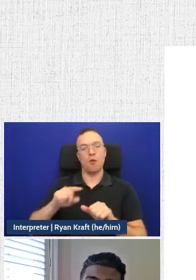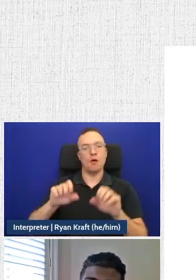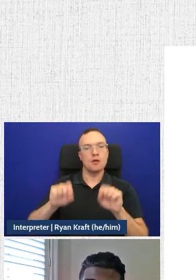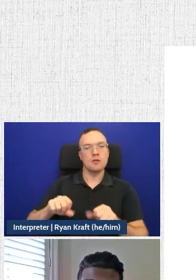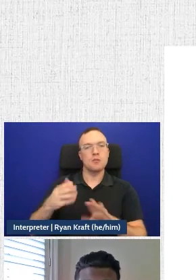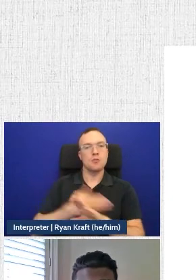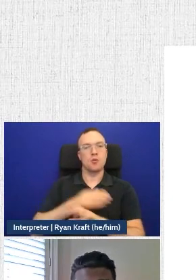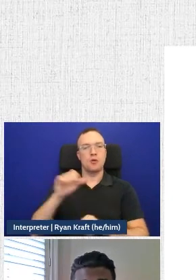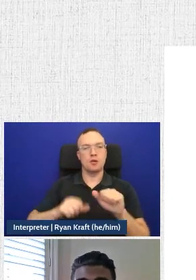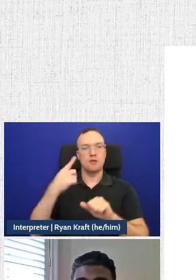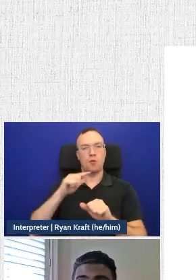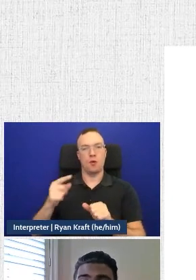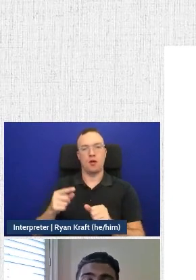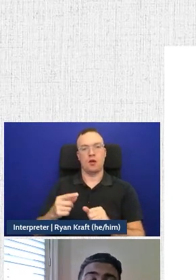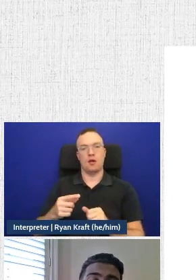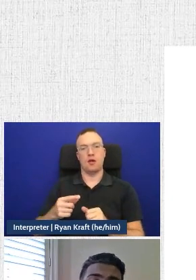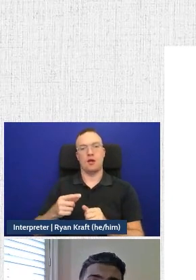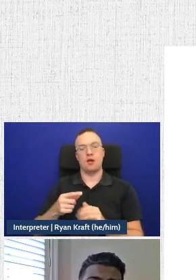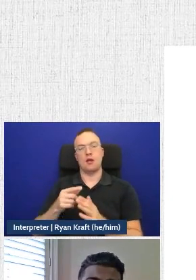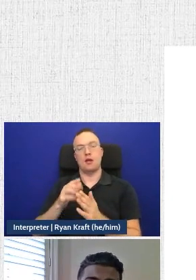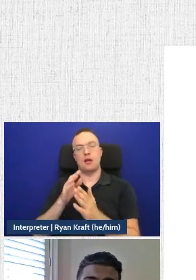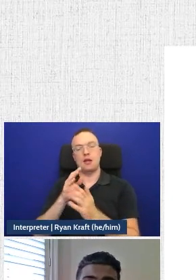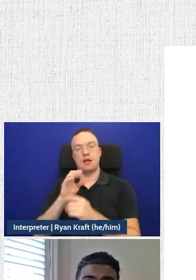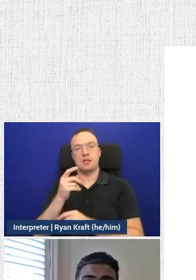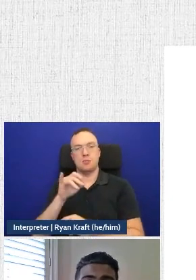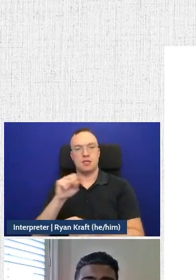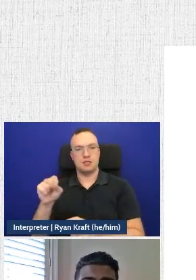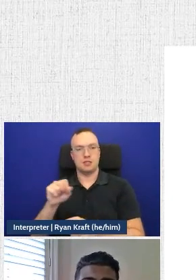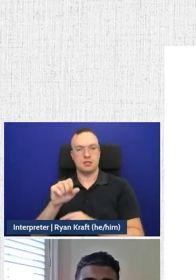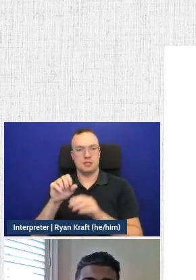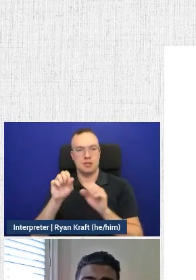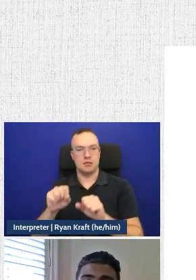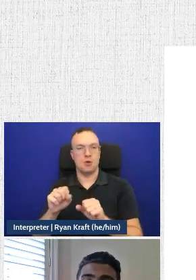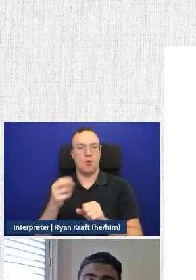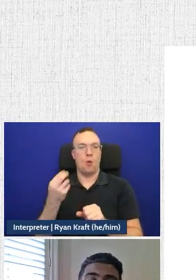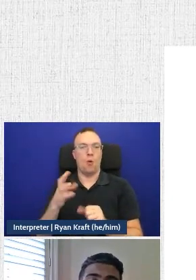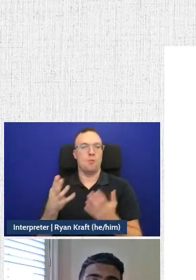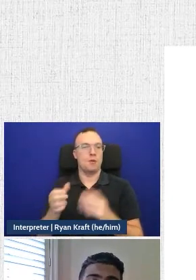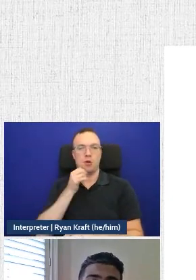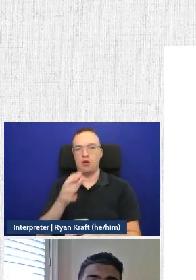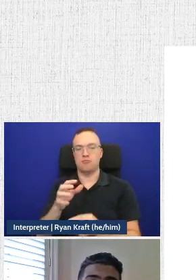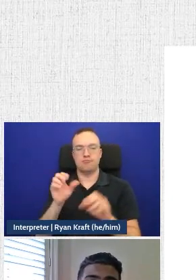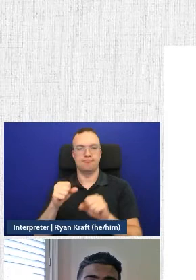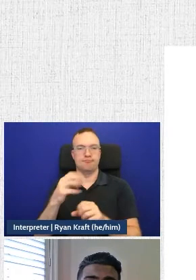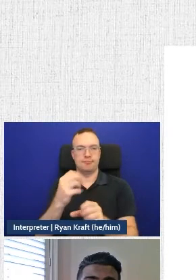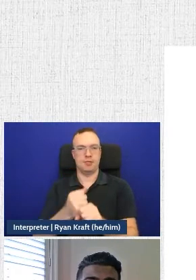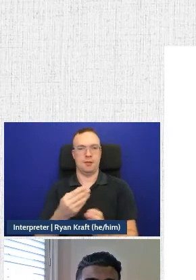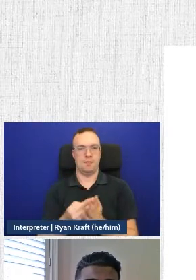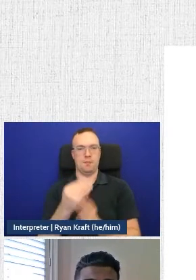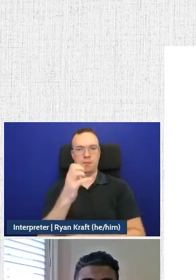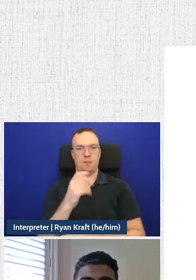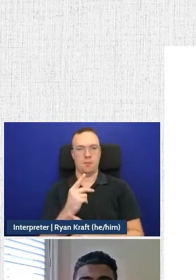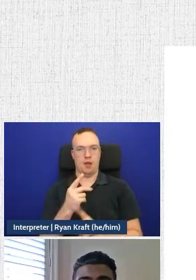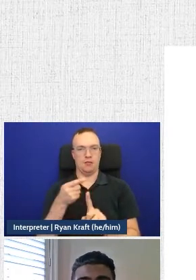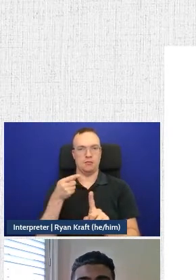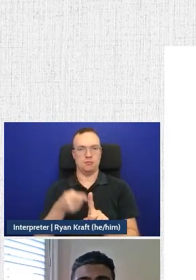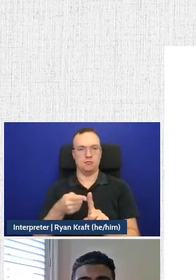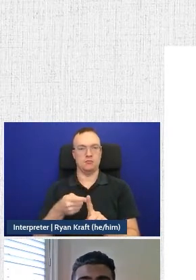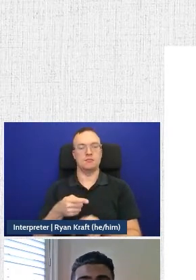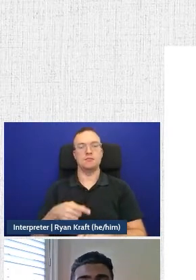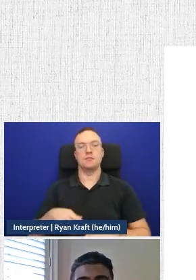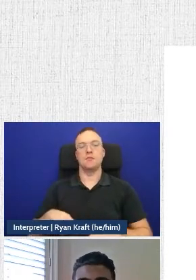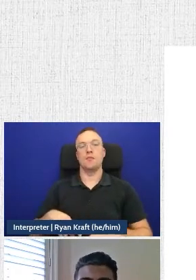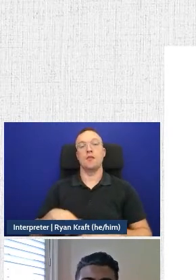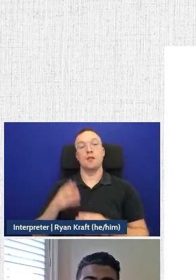pre-assessed for express eligibility, or not eligible for a compensation scheme, depending on the information that they have entered. Finally,